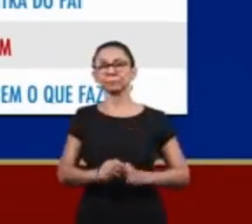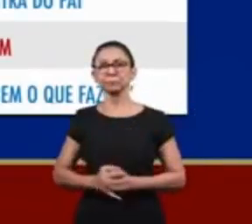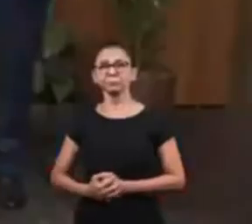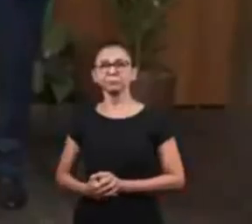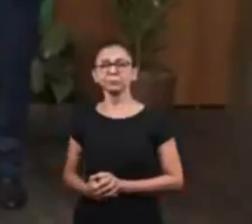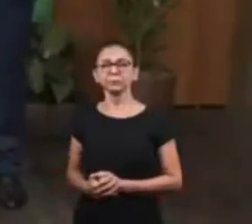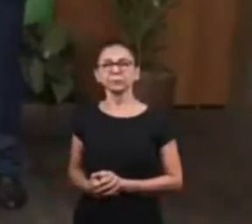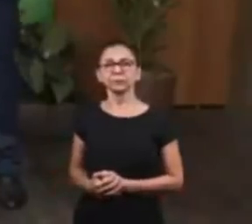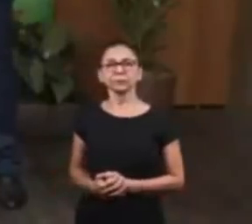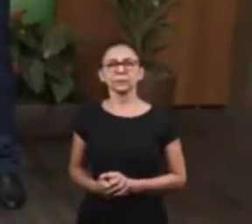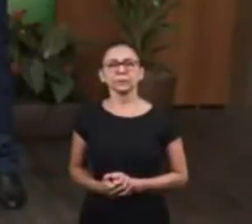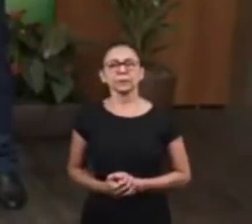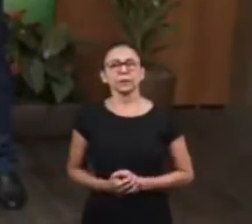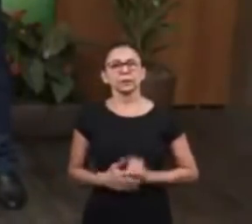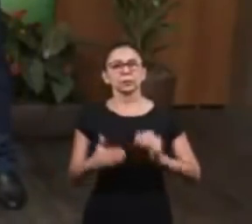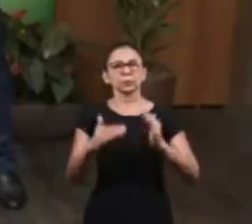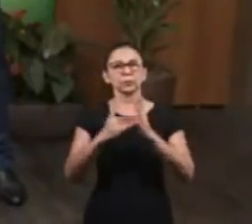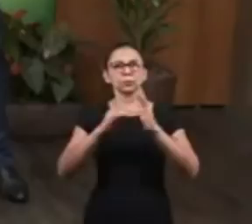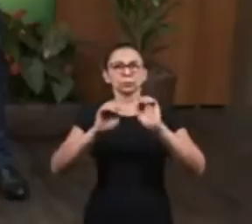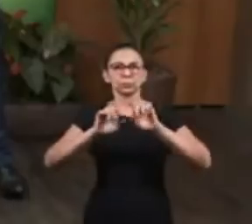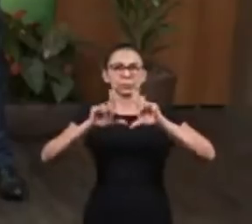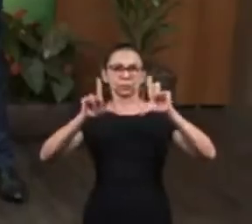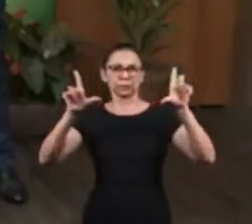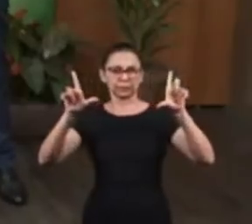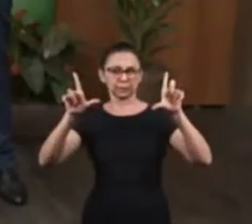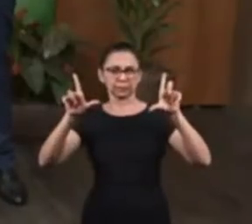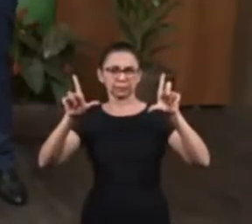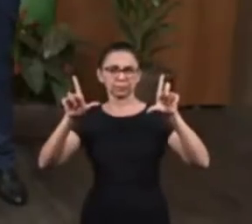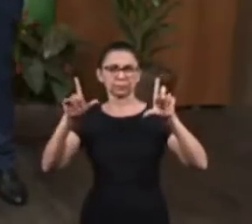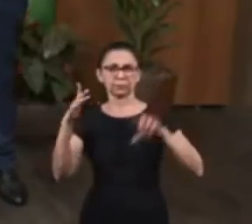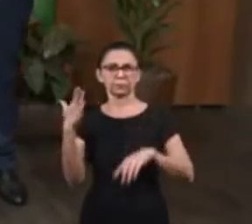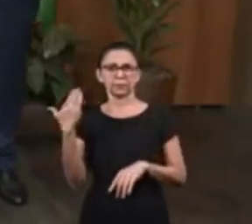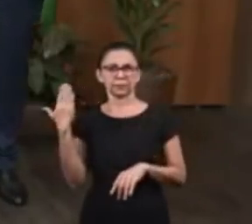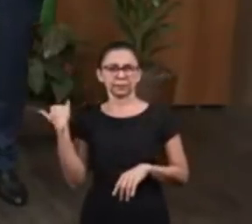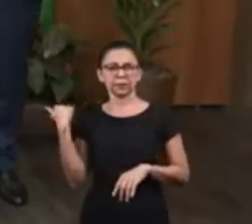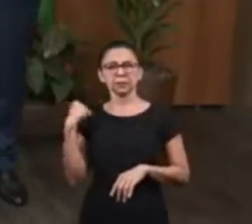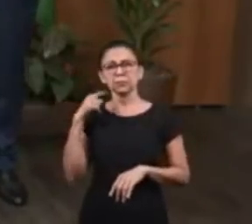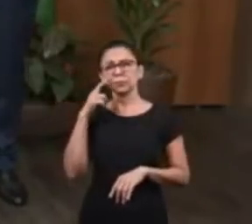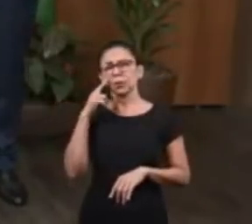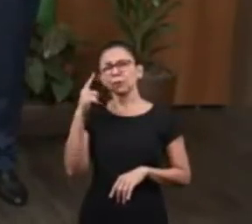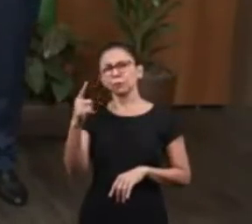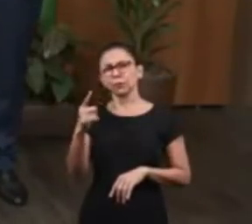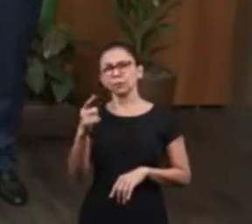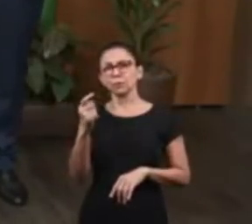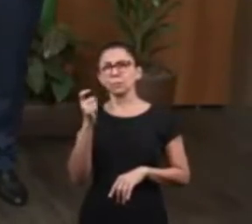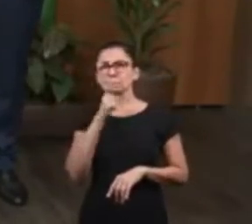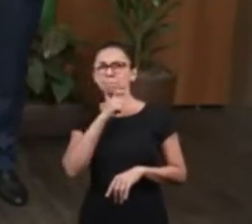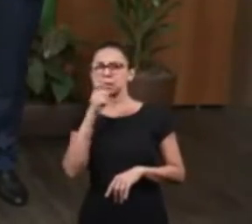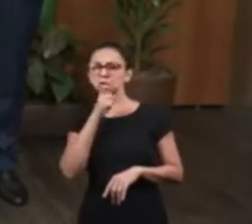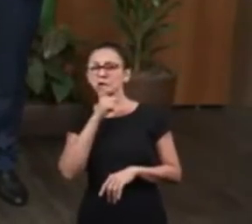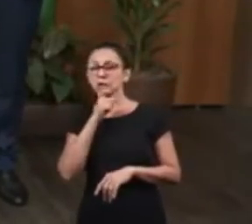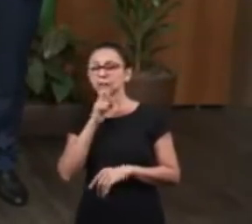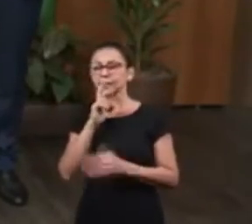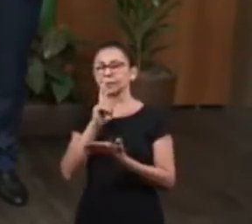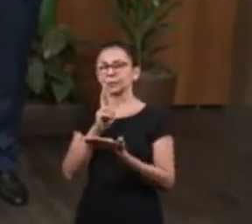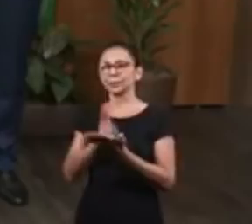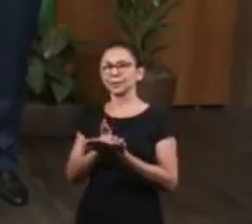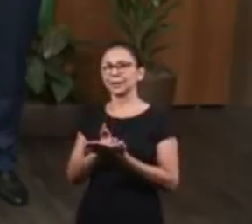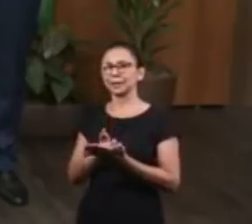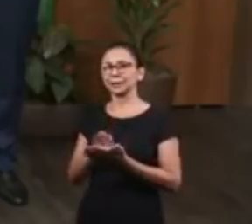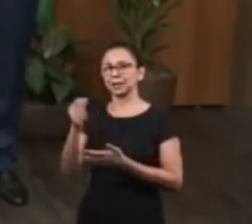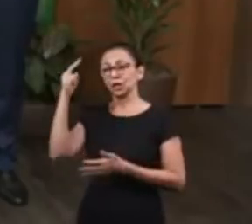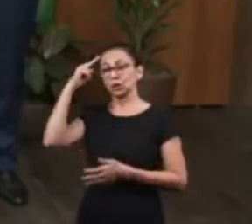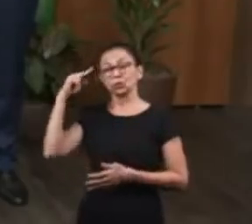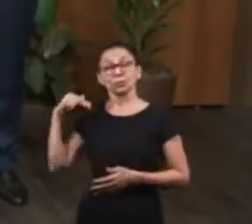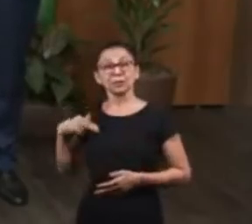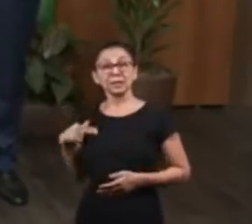know what they are doing. In our last program, as a result of a lie, Joseph was sent to